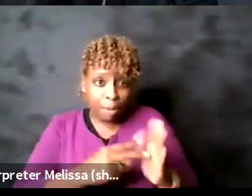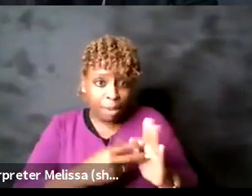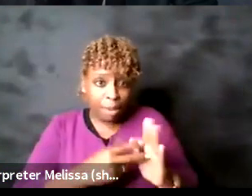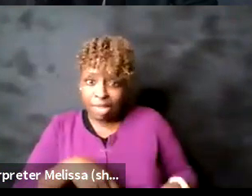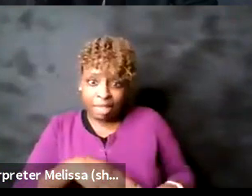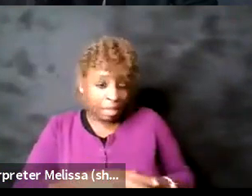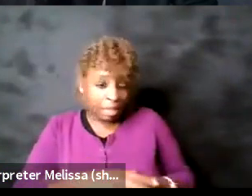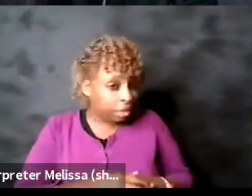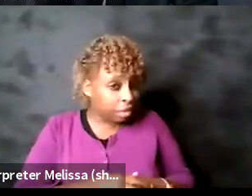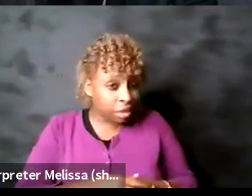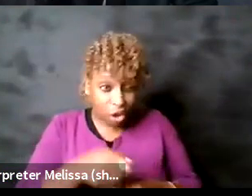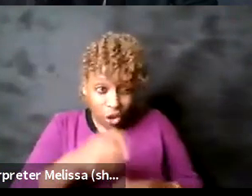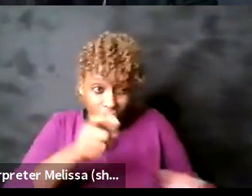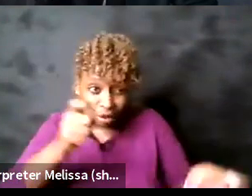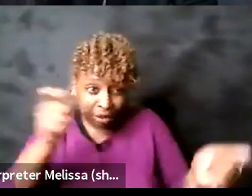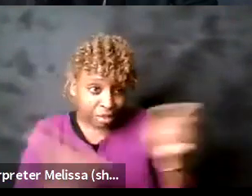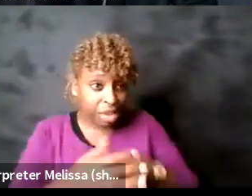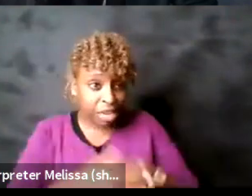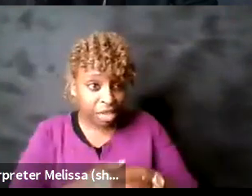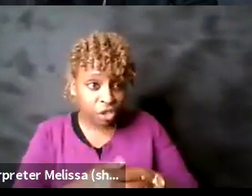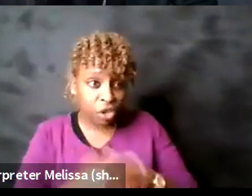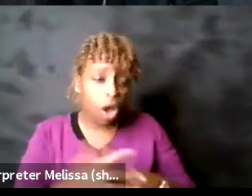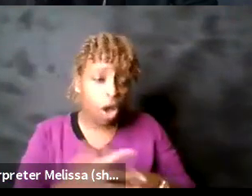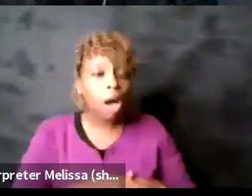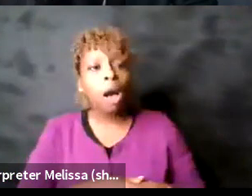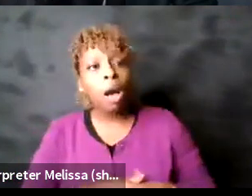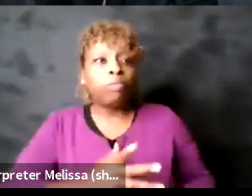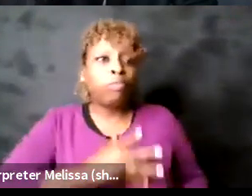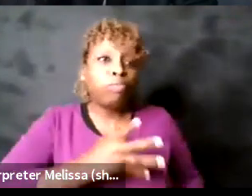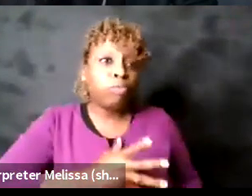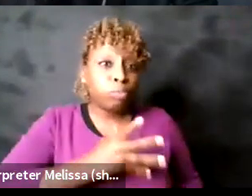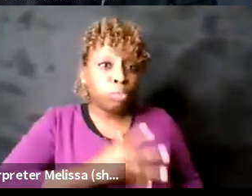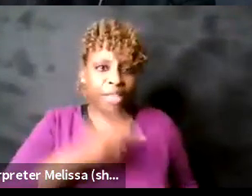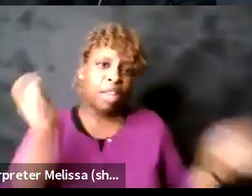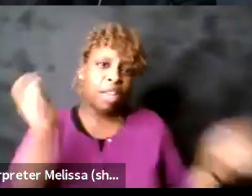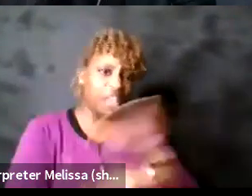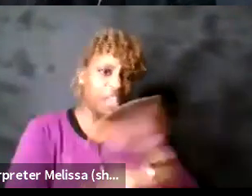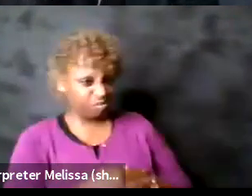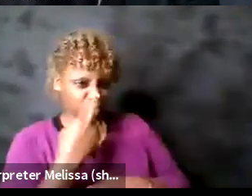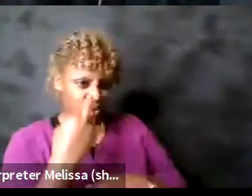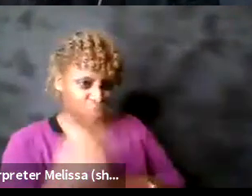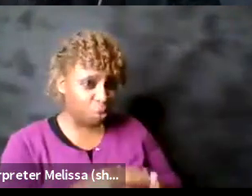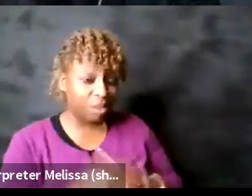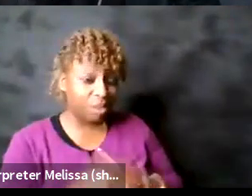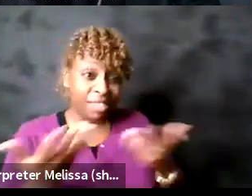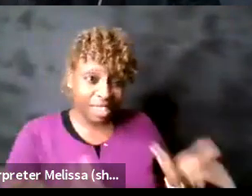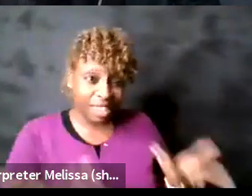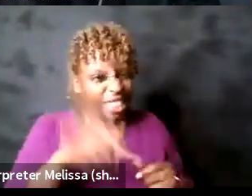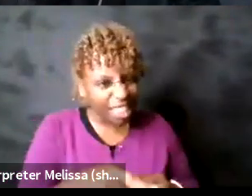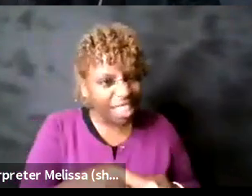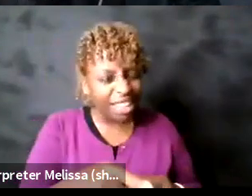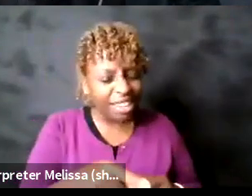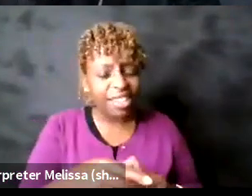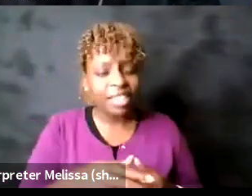they talk to you it's not it's not always a welcoming or inviting environment um so I always it's I always